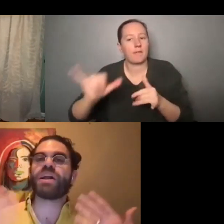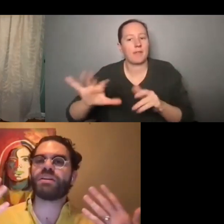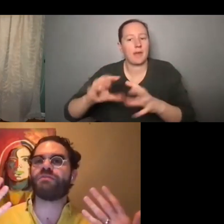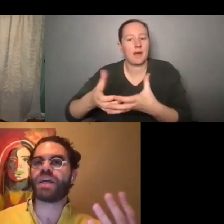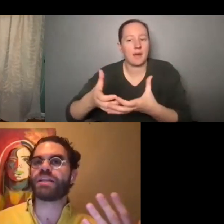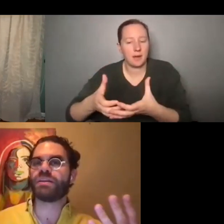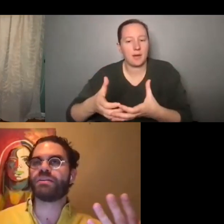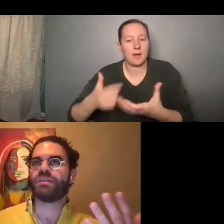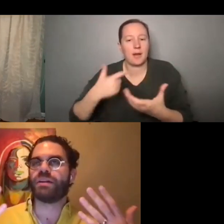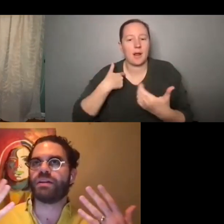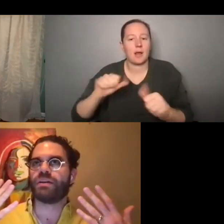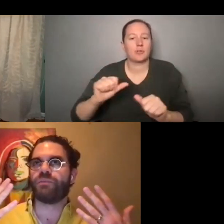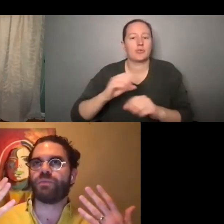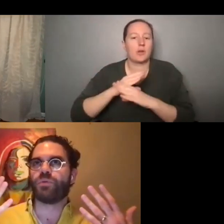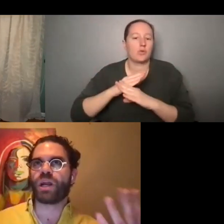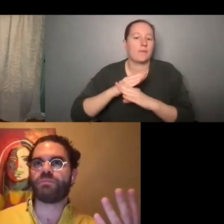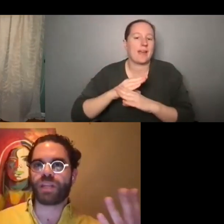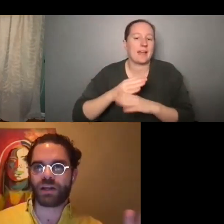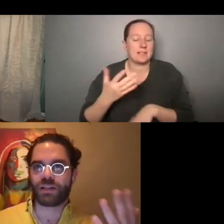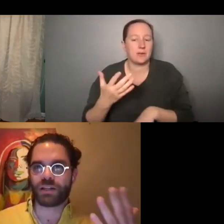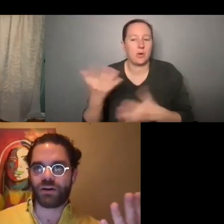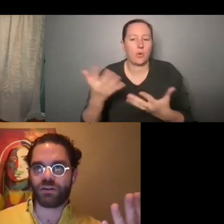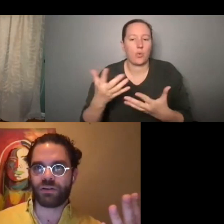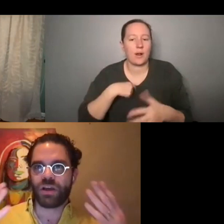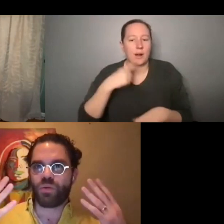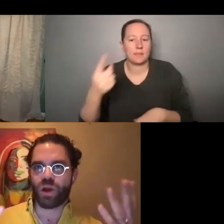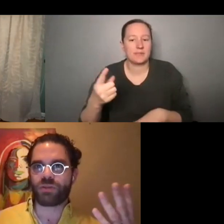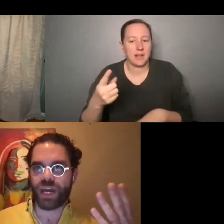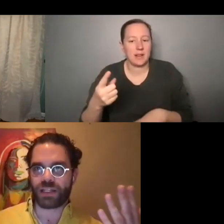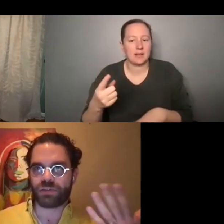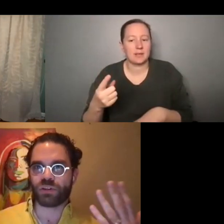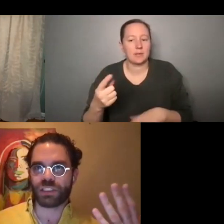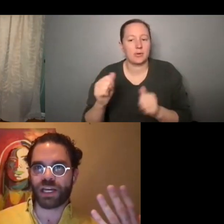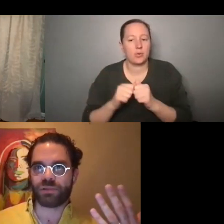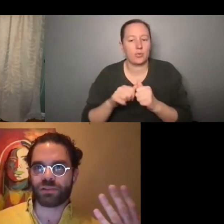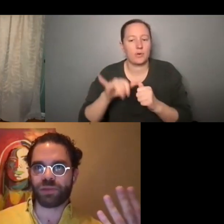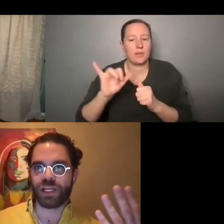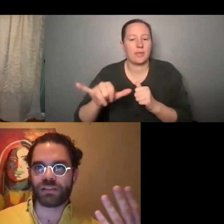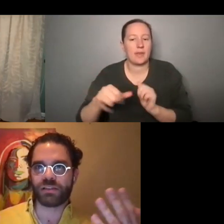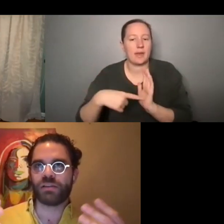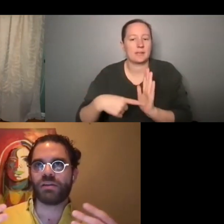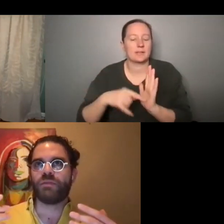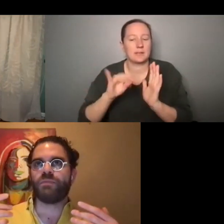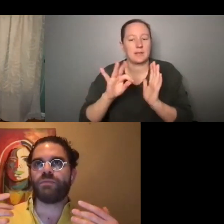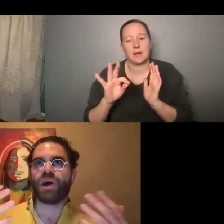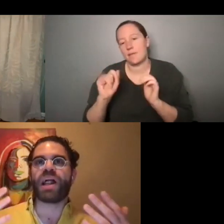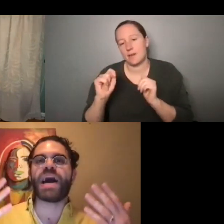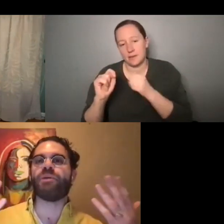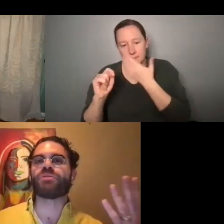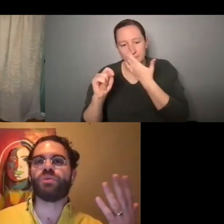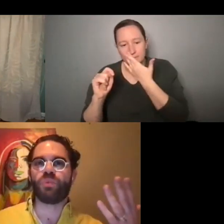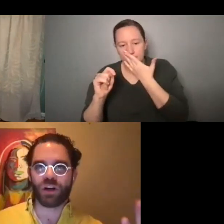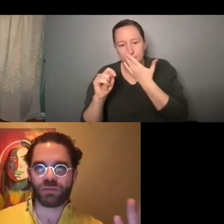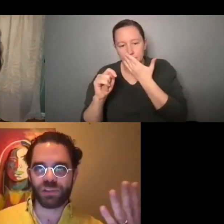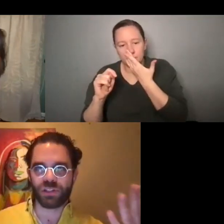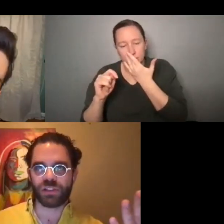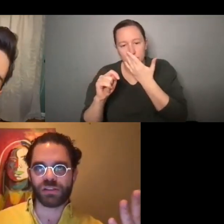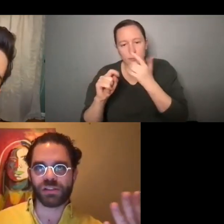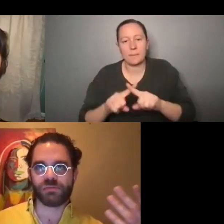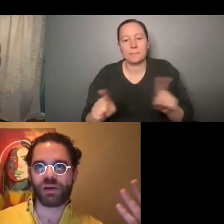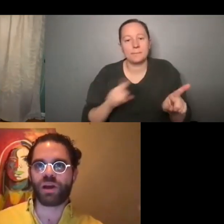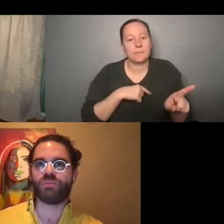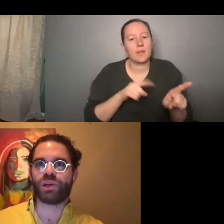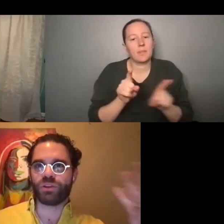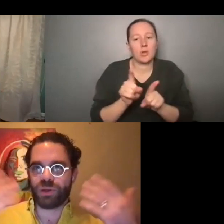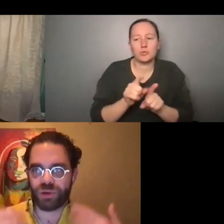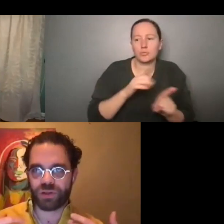I try to defend what I'm telling to tell with that, those examples at place, but I am also welcome to the